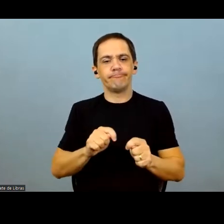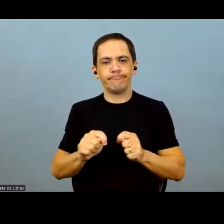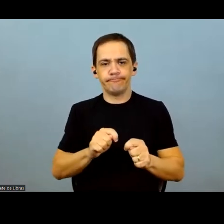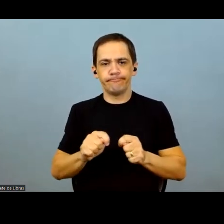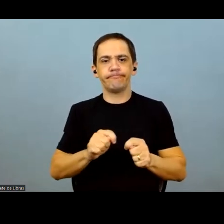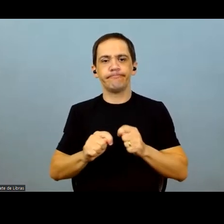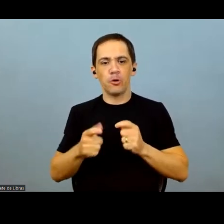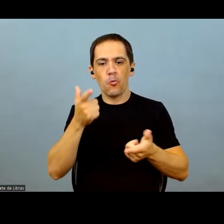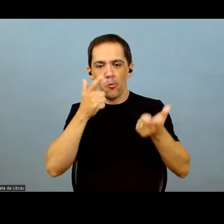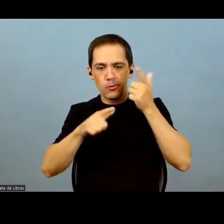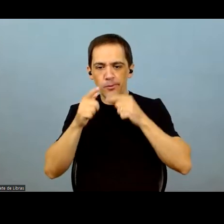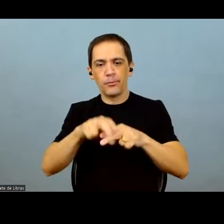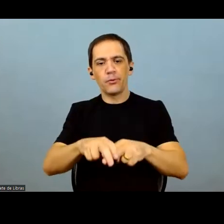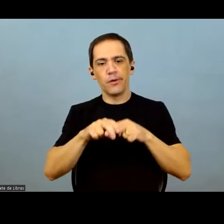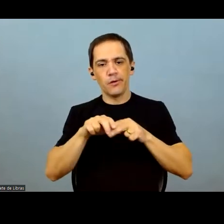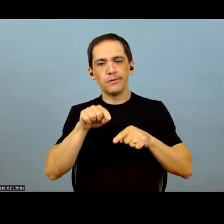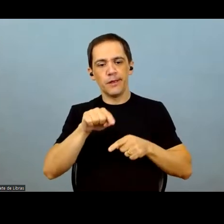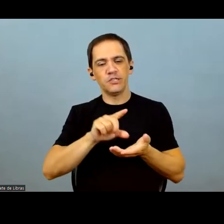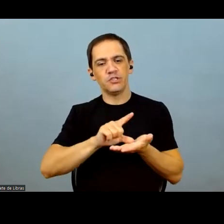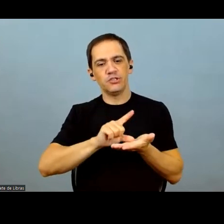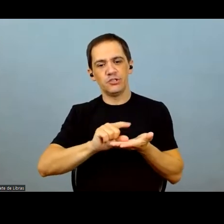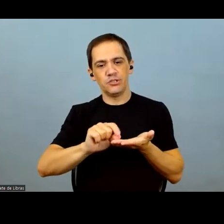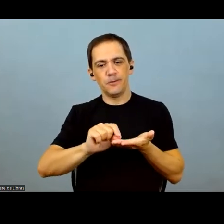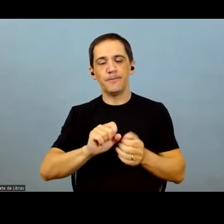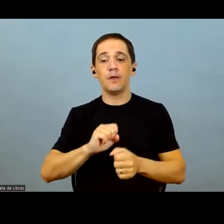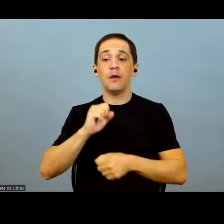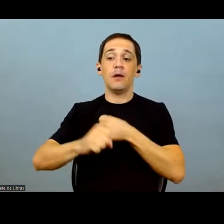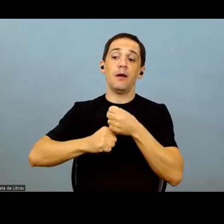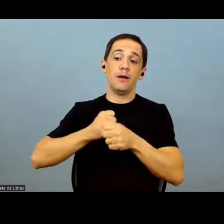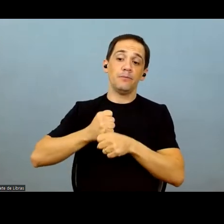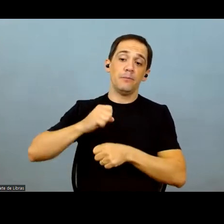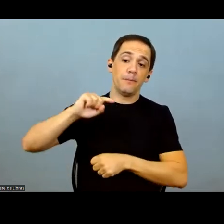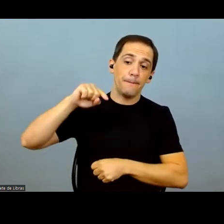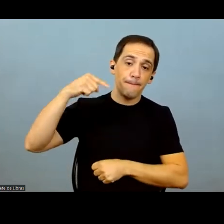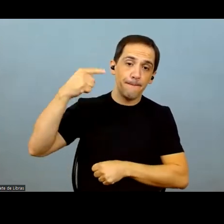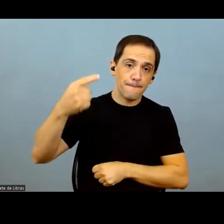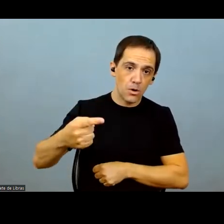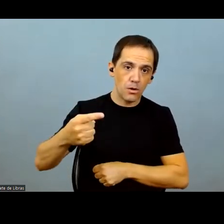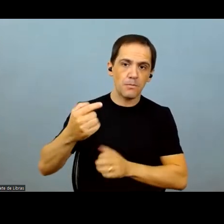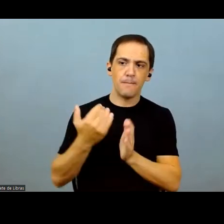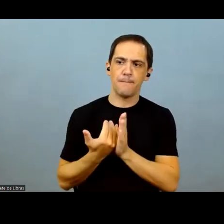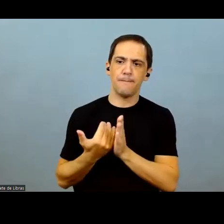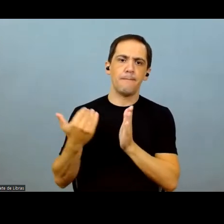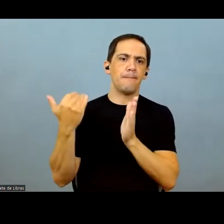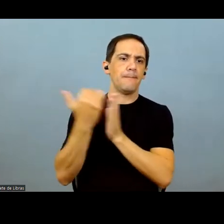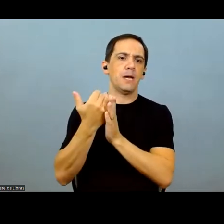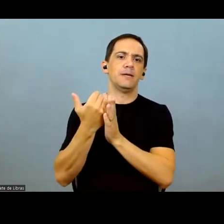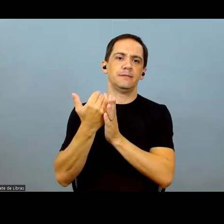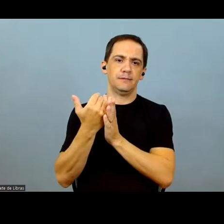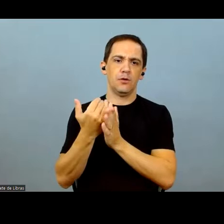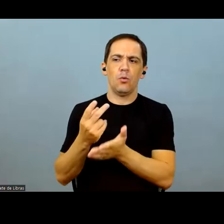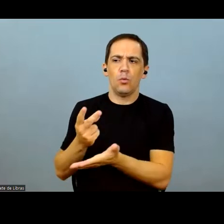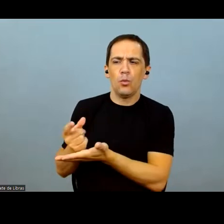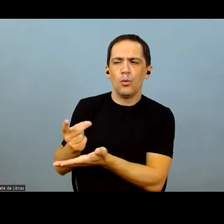50. 50 million and for the next year, this will be stepped